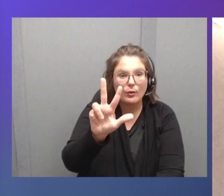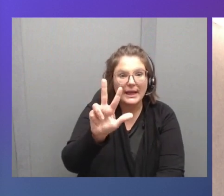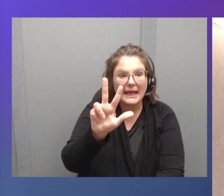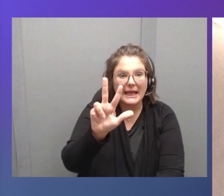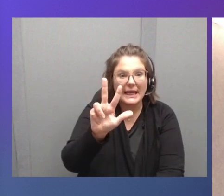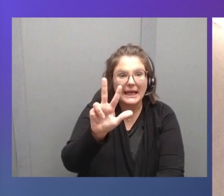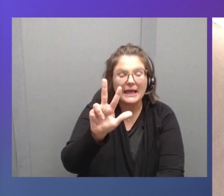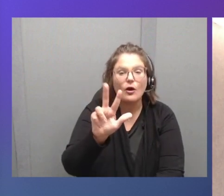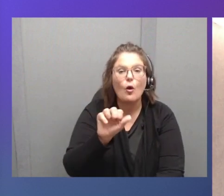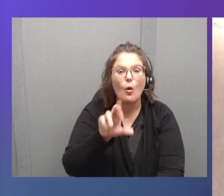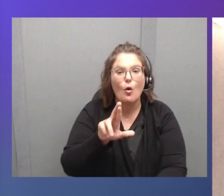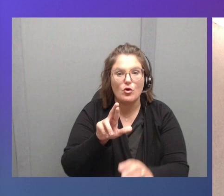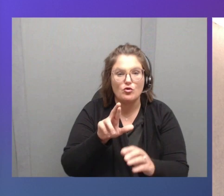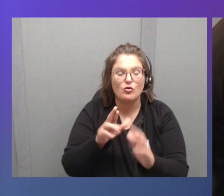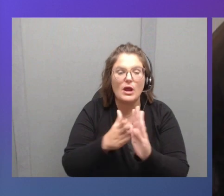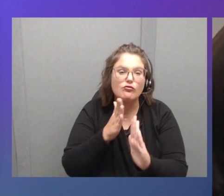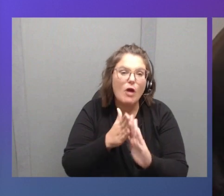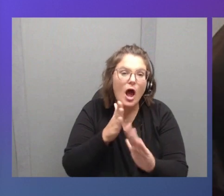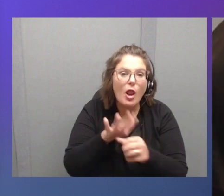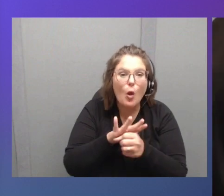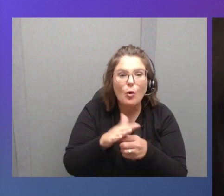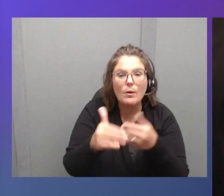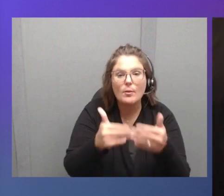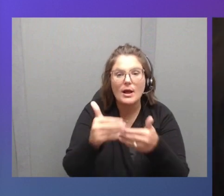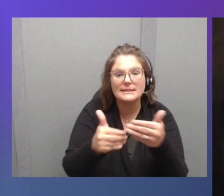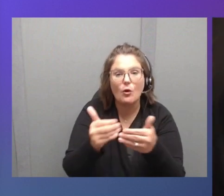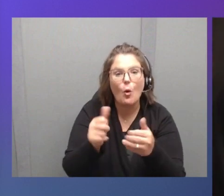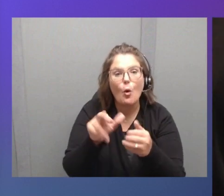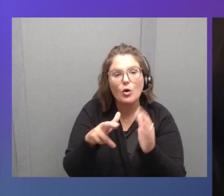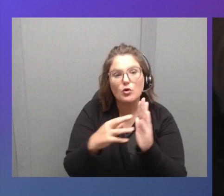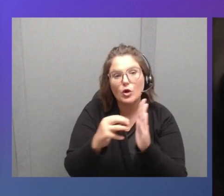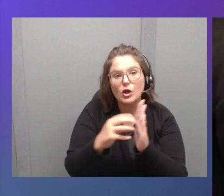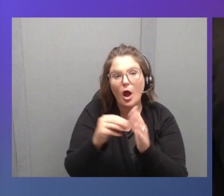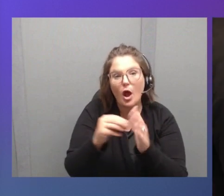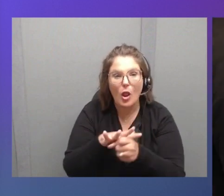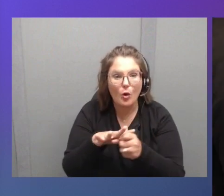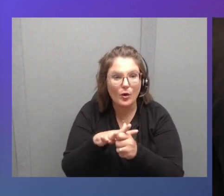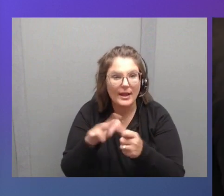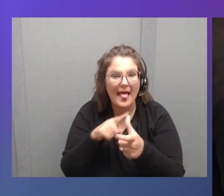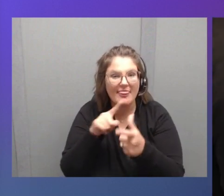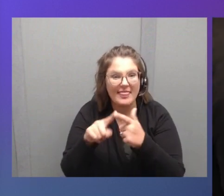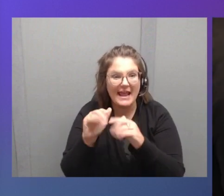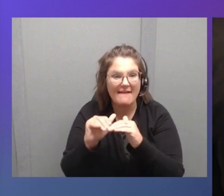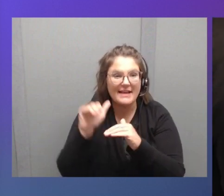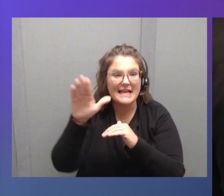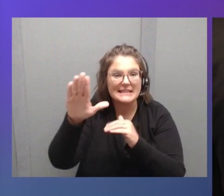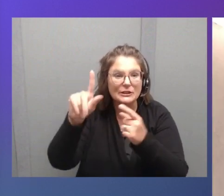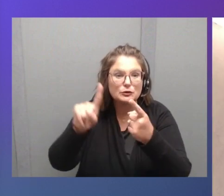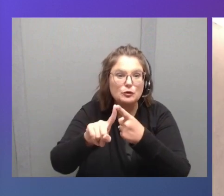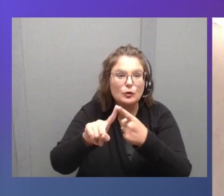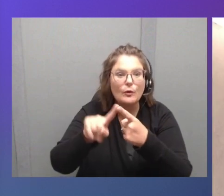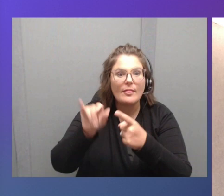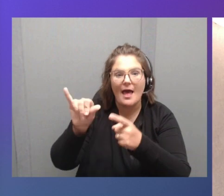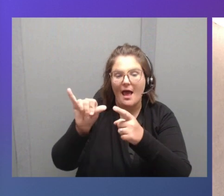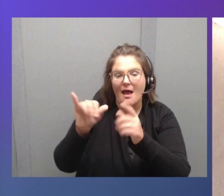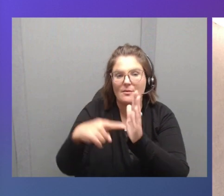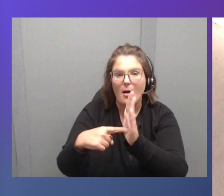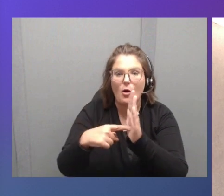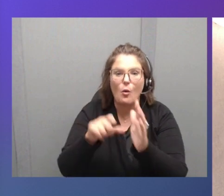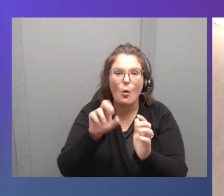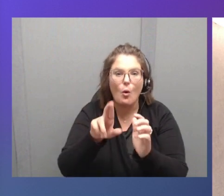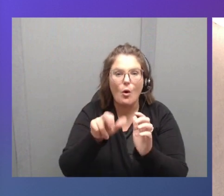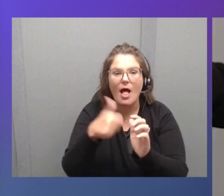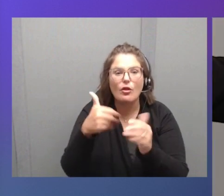processing. Or if you want, you could also copy the data locally and eventually run the inference model. Or any other pre